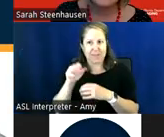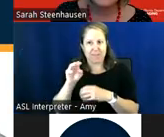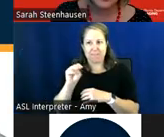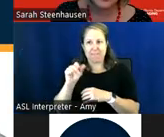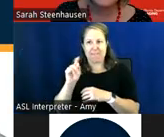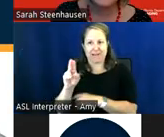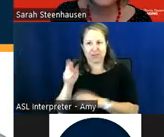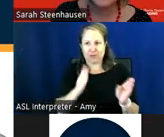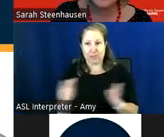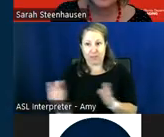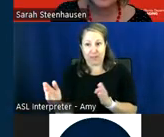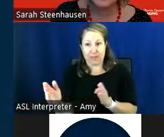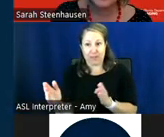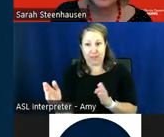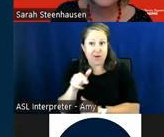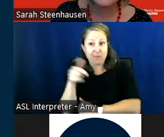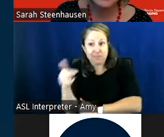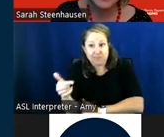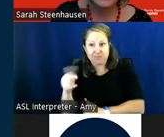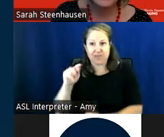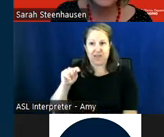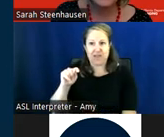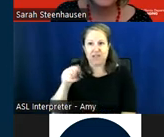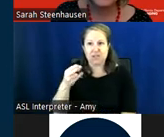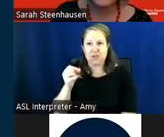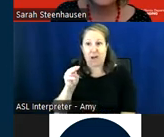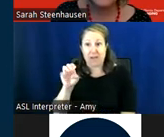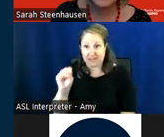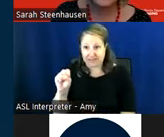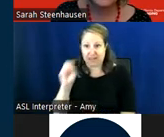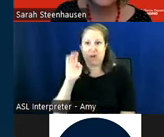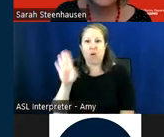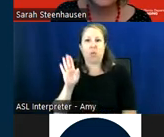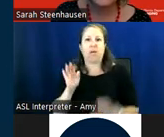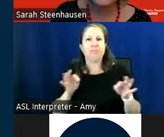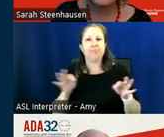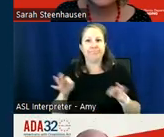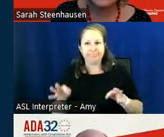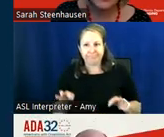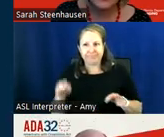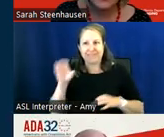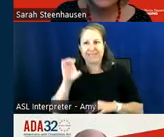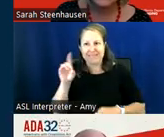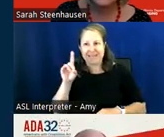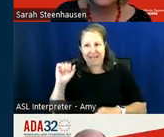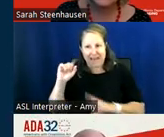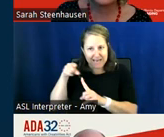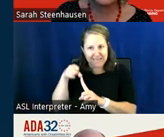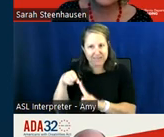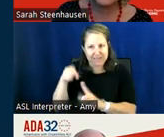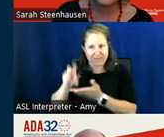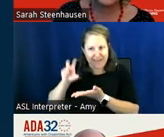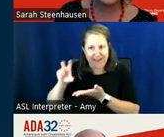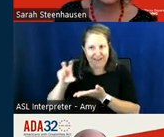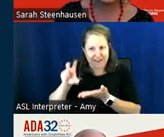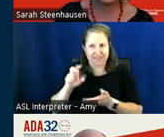pass it along to my colleague thomas who will provide an overview of the cda specific investments investments